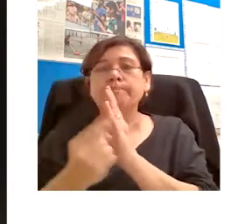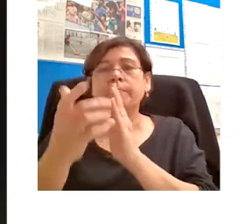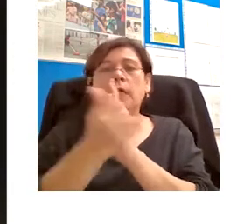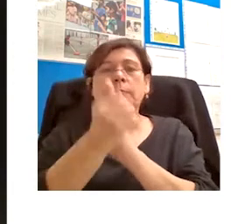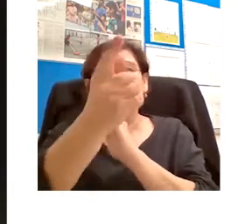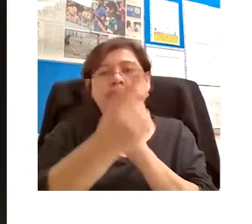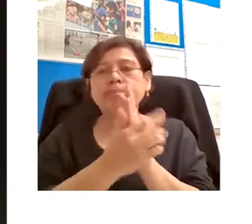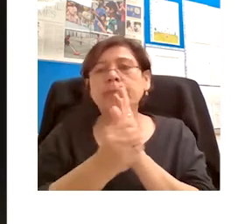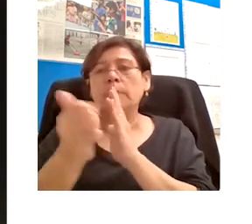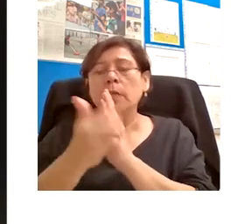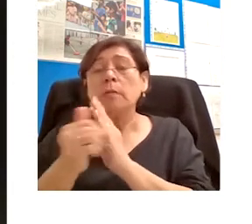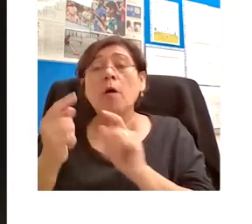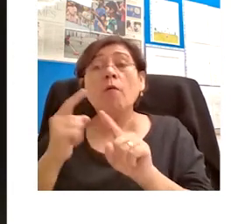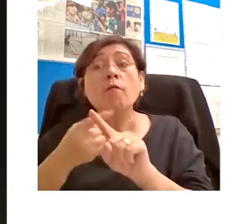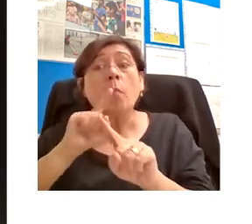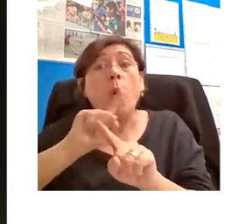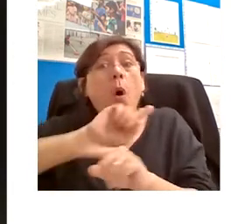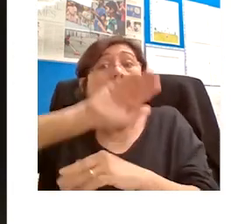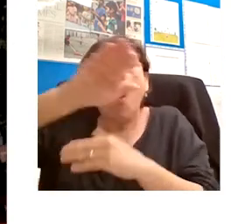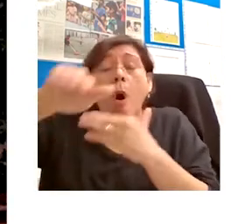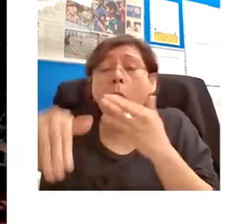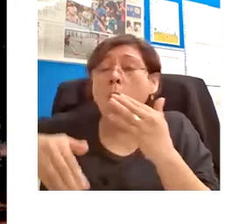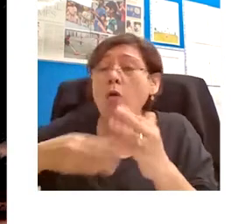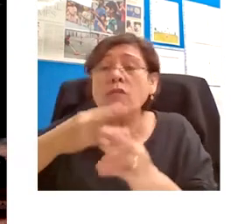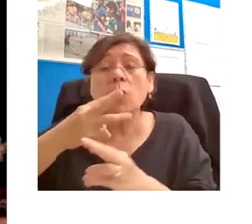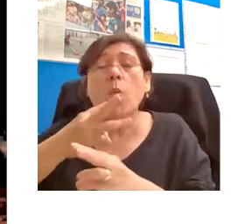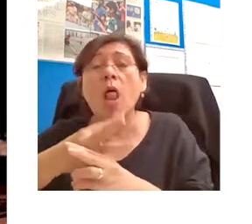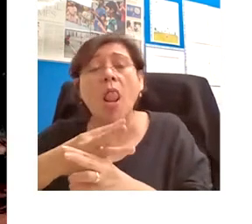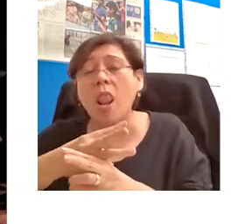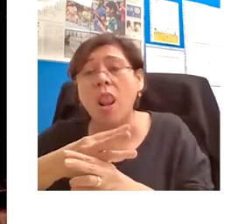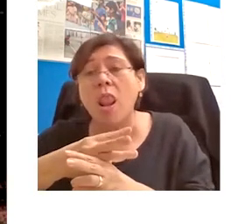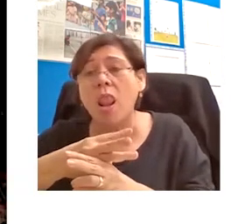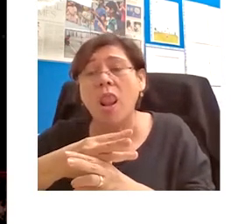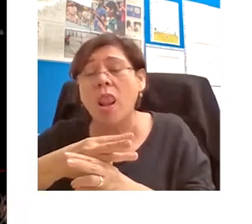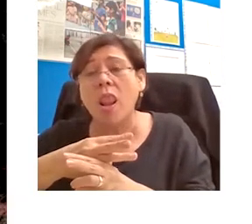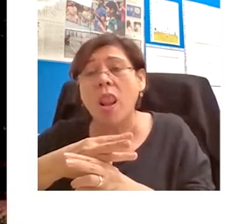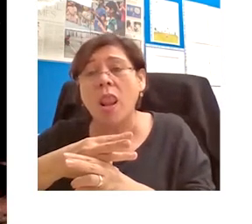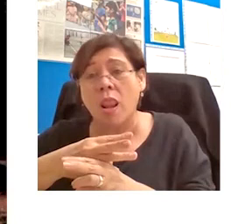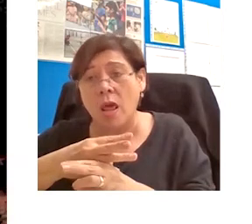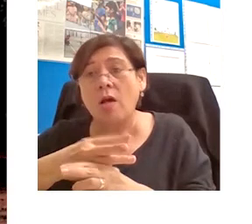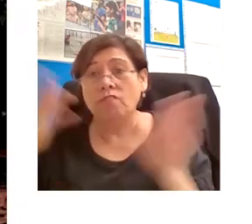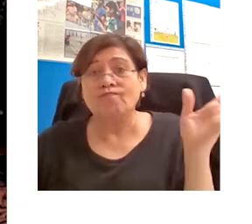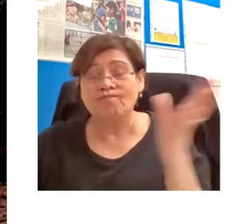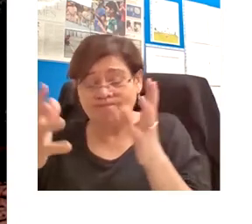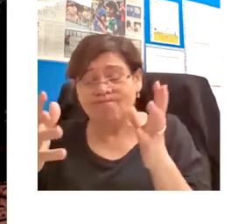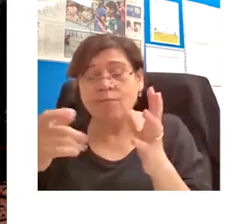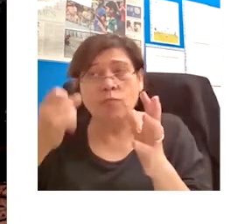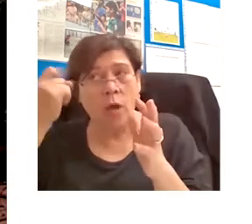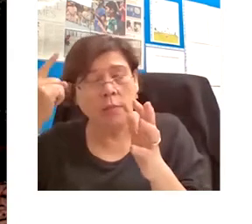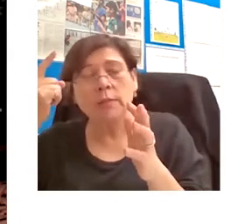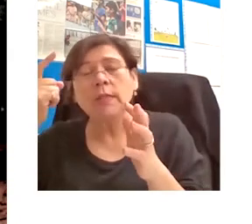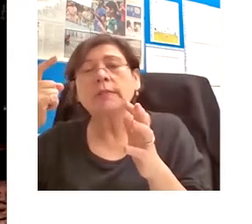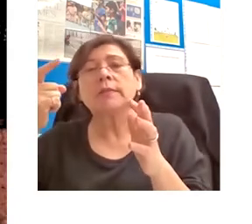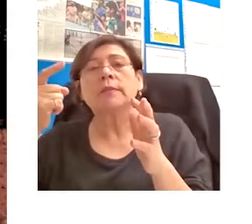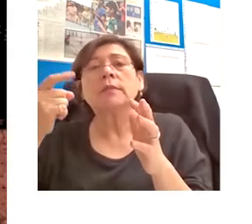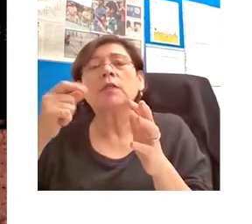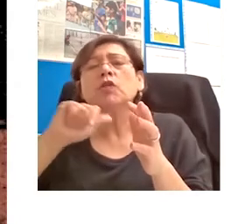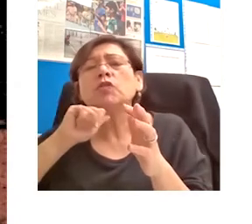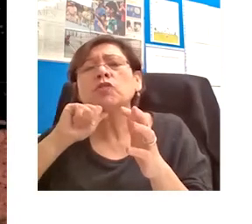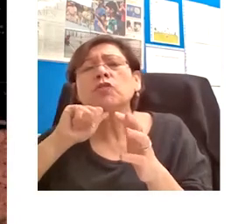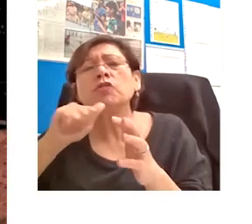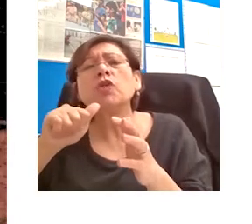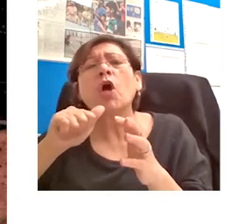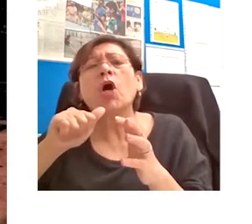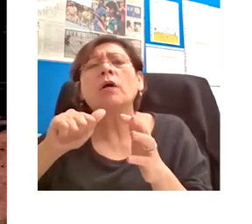see the best of both worlds, not sacrificing the intimacy, the very direct interpersonal relationship of